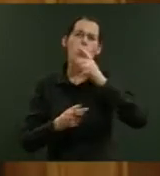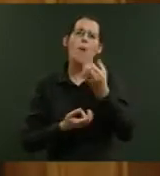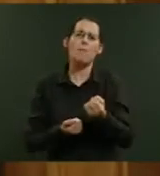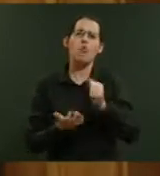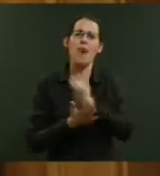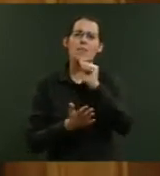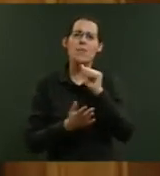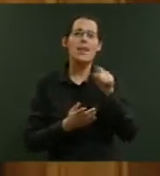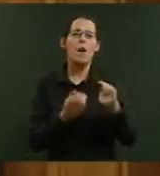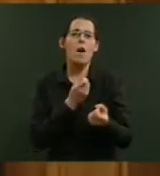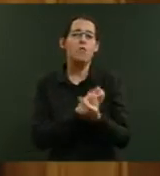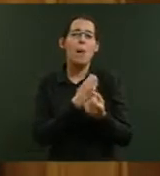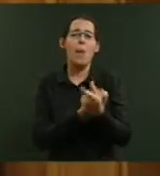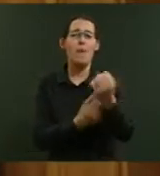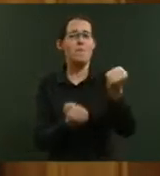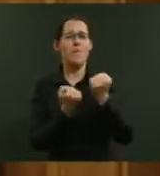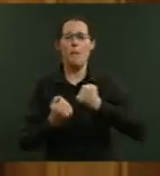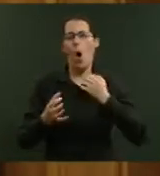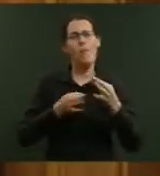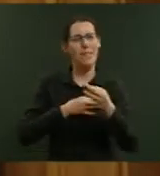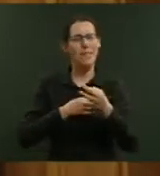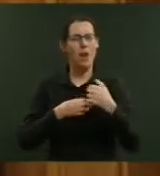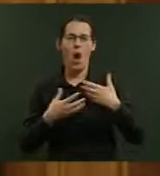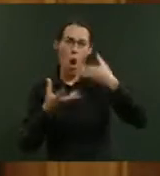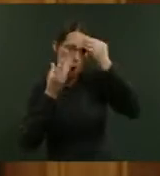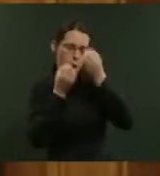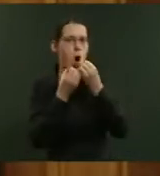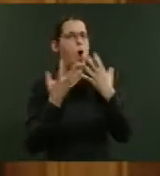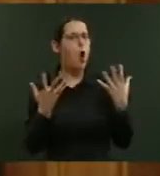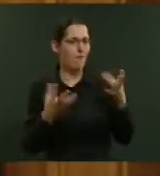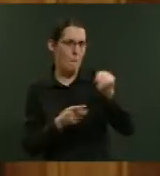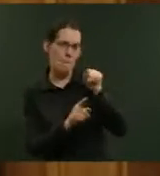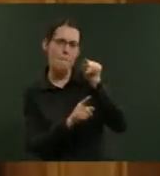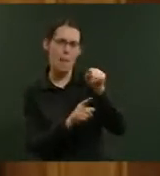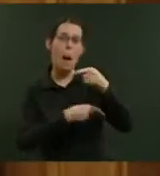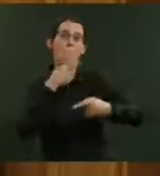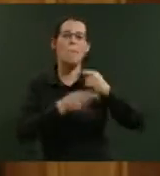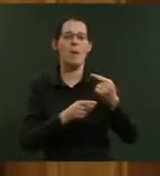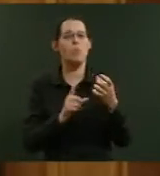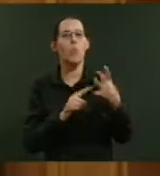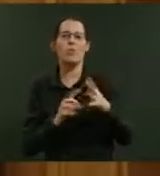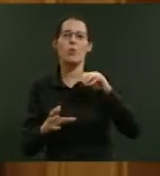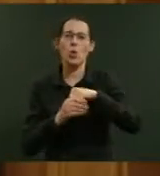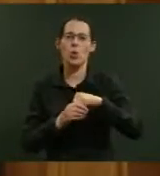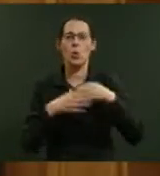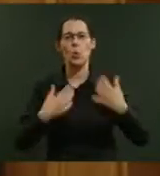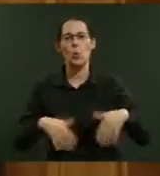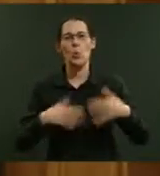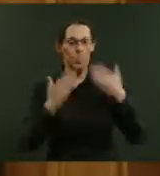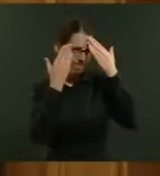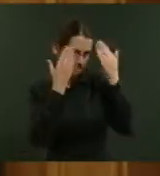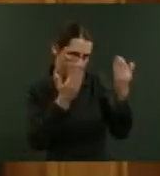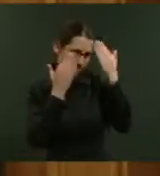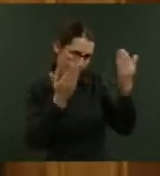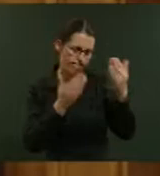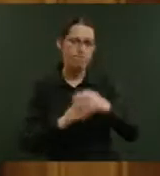frequent visitor to my office and I learnt a lot about the importance of inclusion from him. So this government is